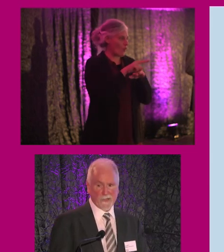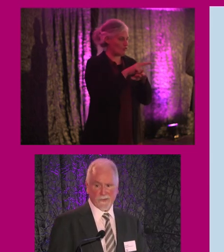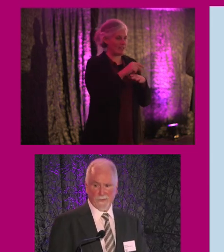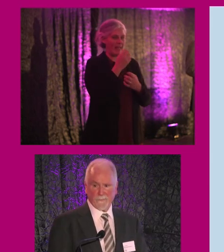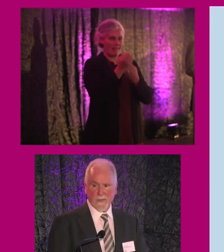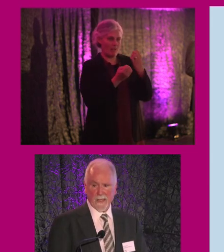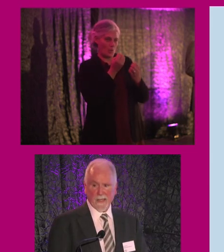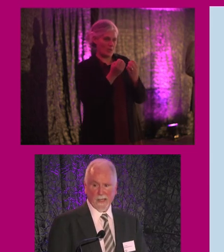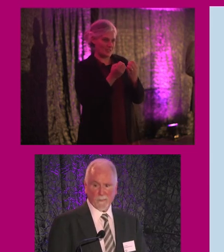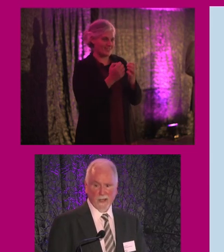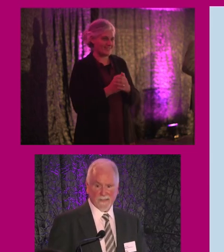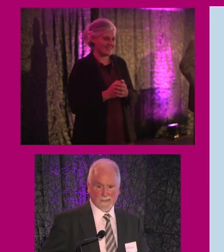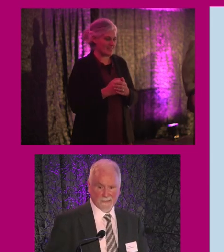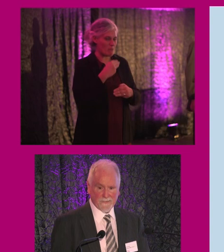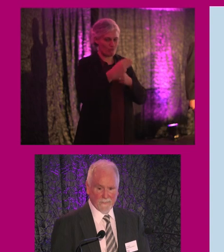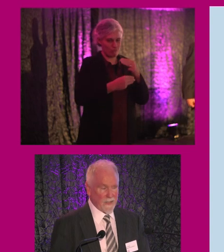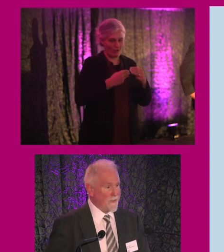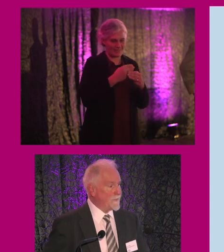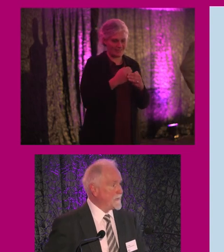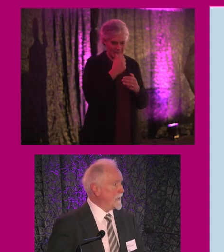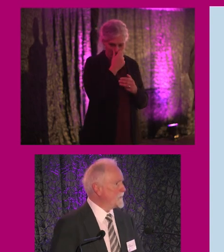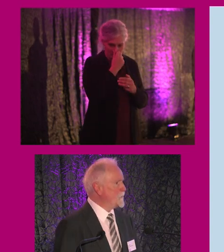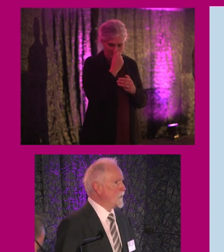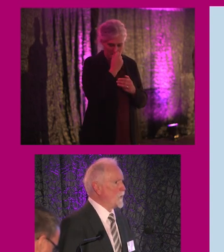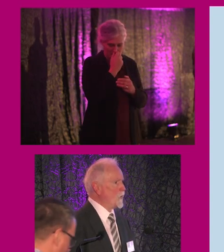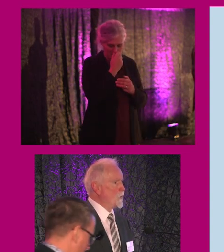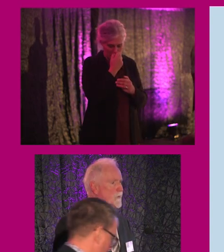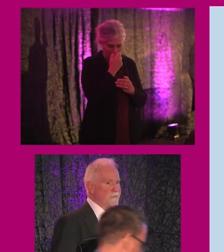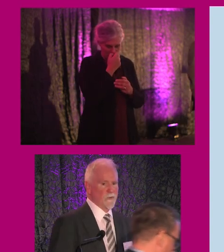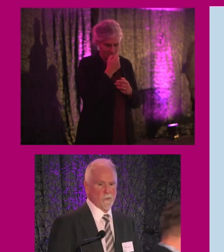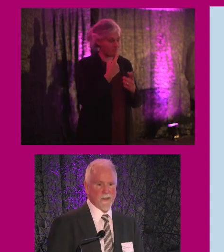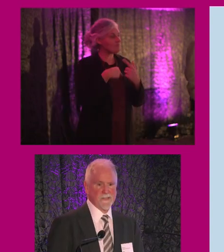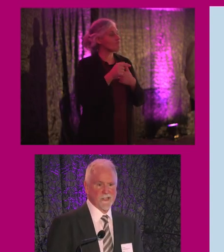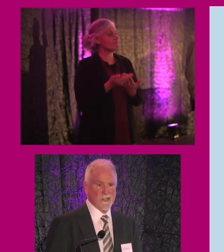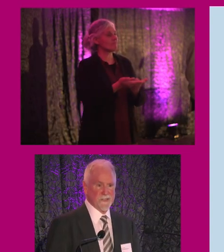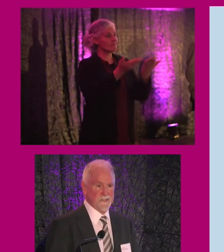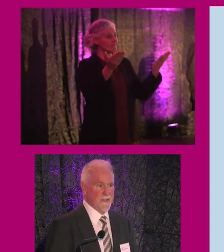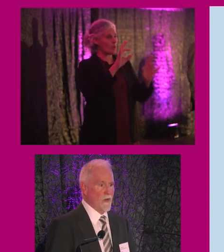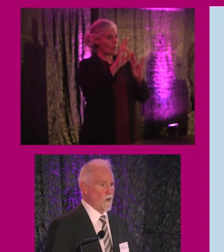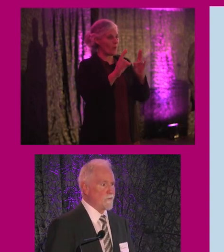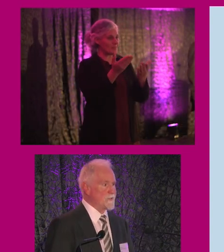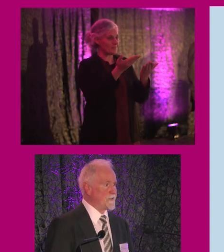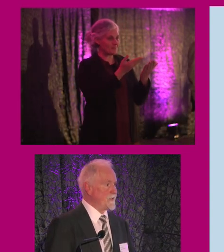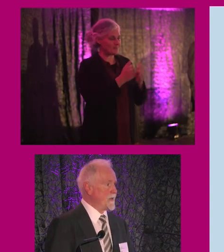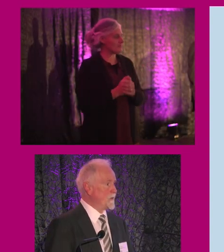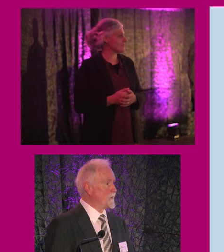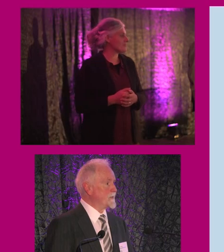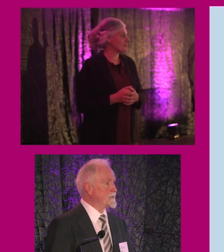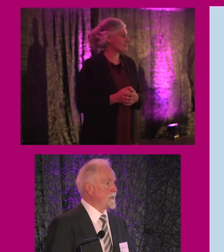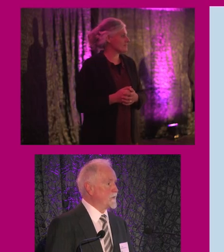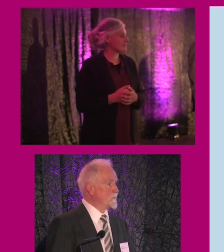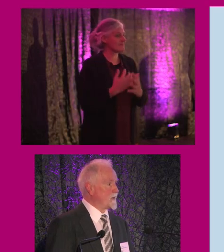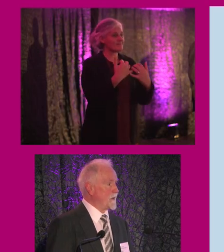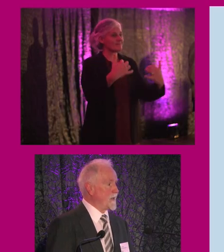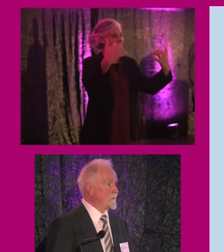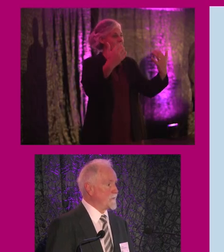evaluation processes. And we're open for questions. Over to the audience